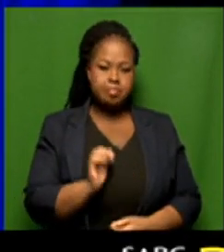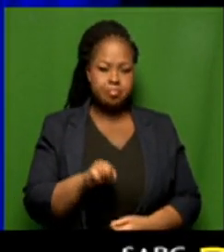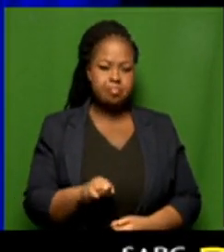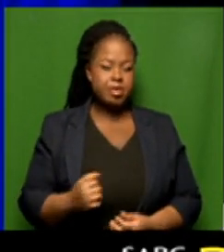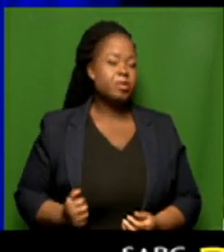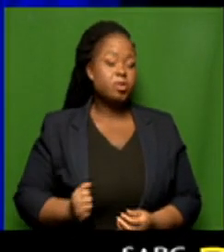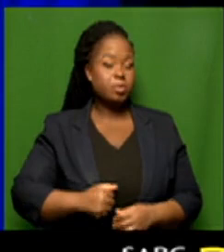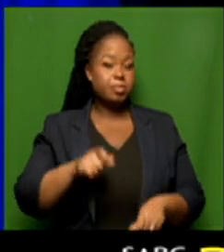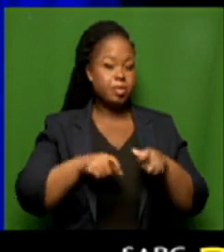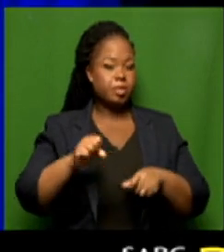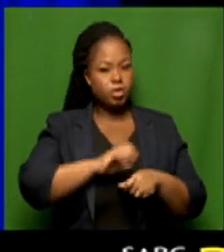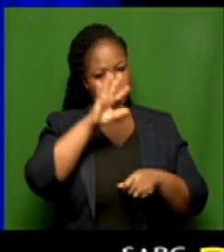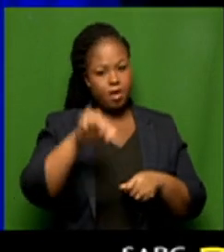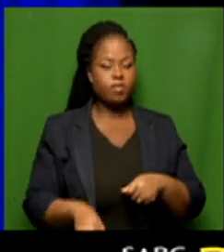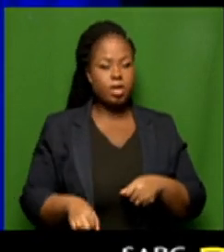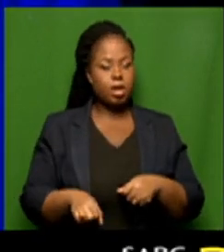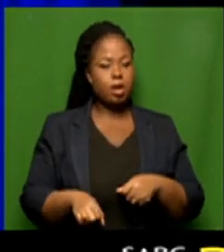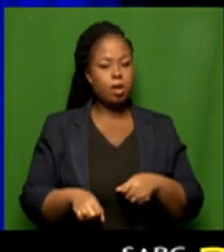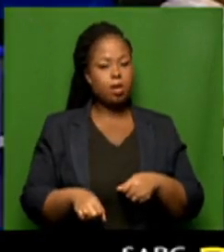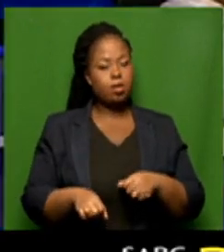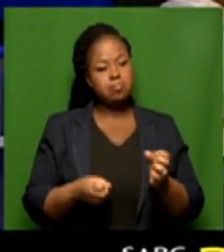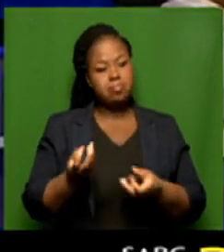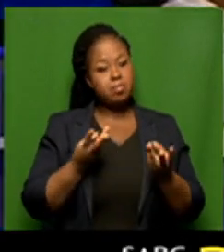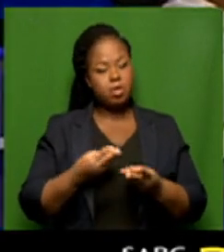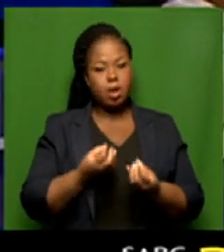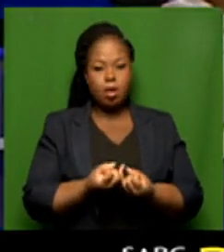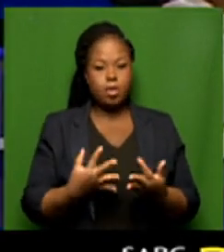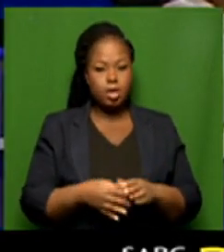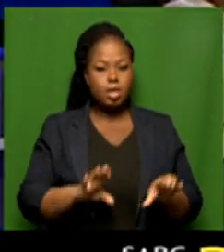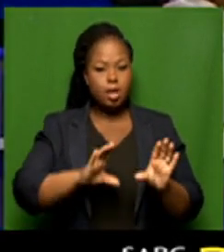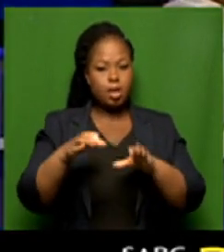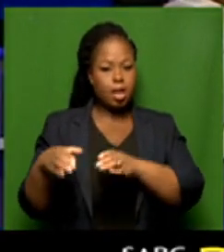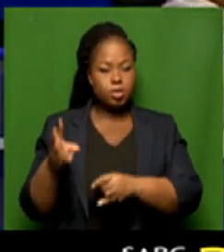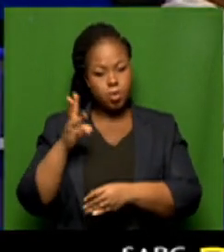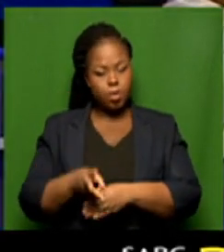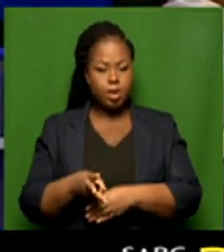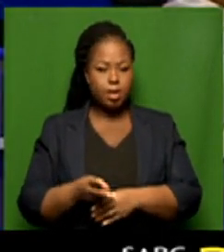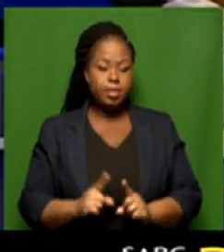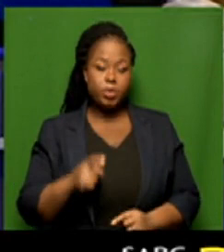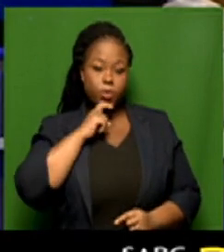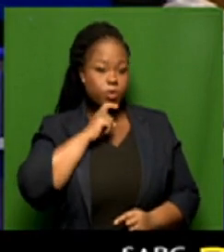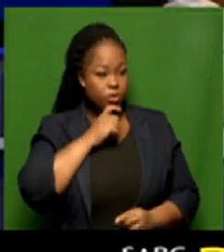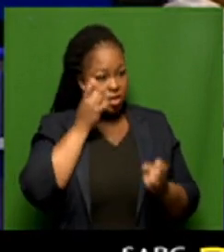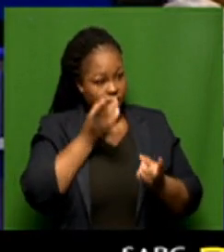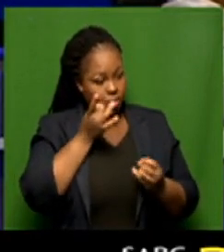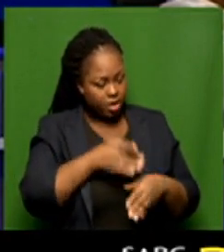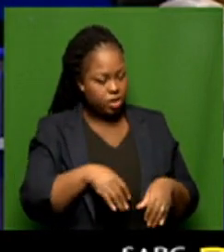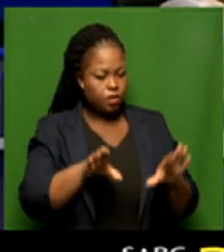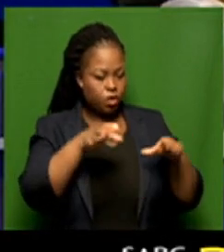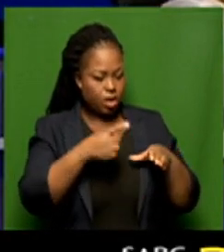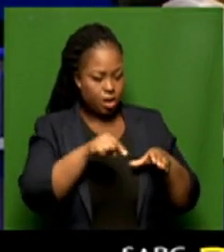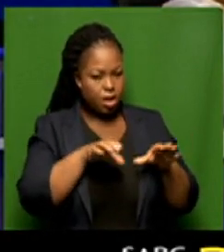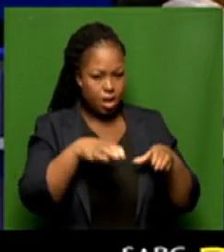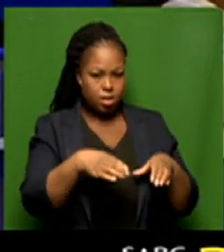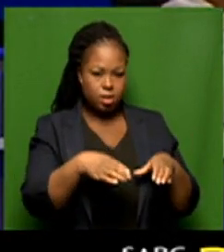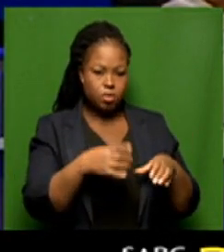you know, the South African spread of voting clusters ought to be. And we use that, those clusters. Now, we